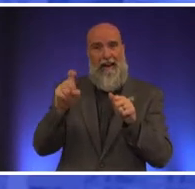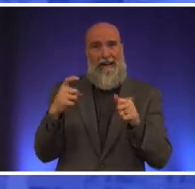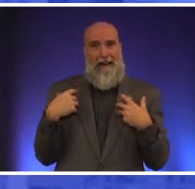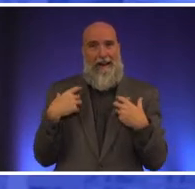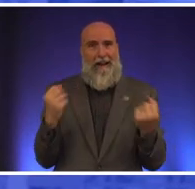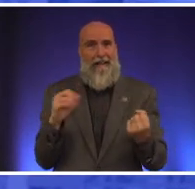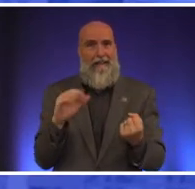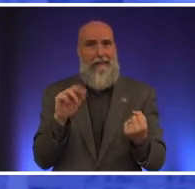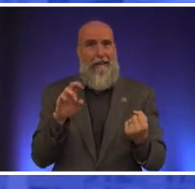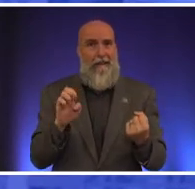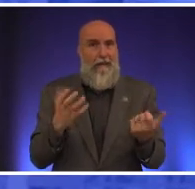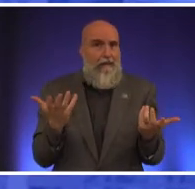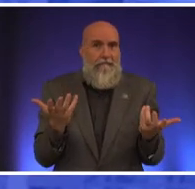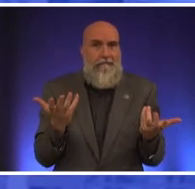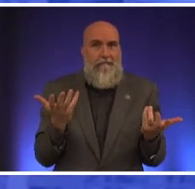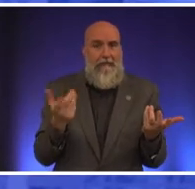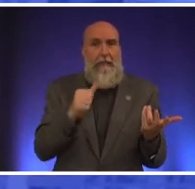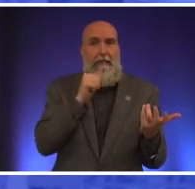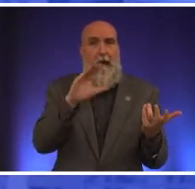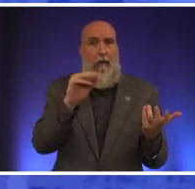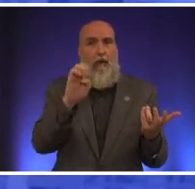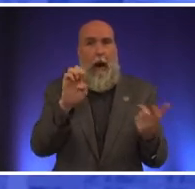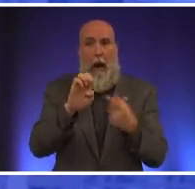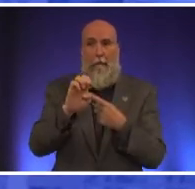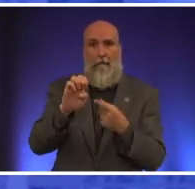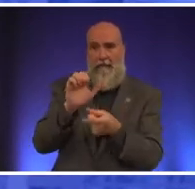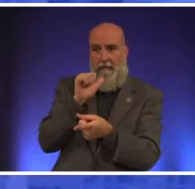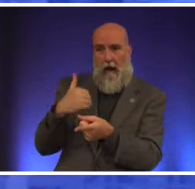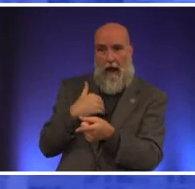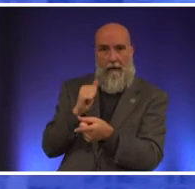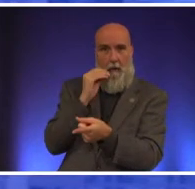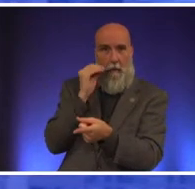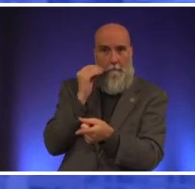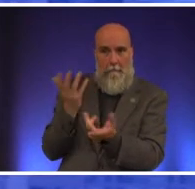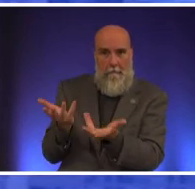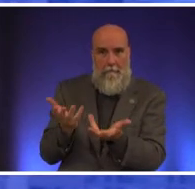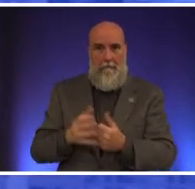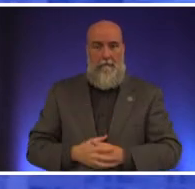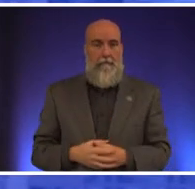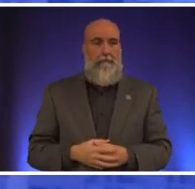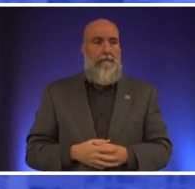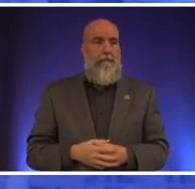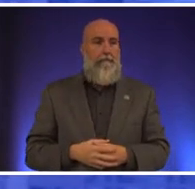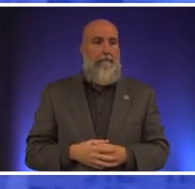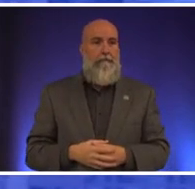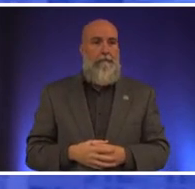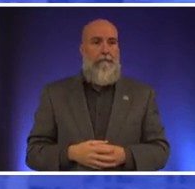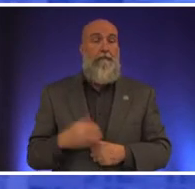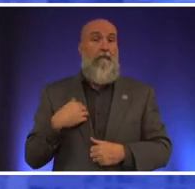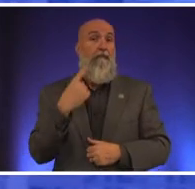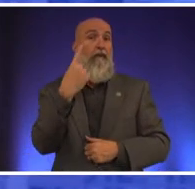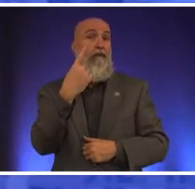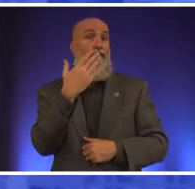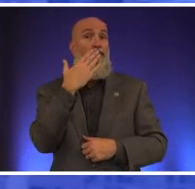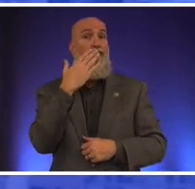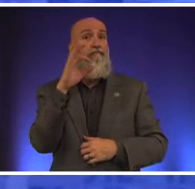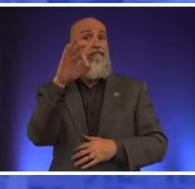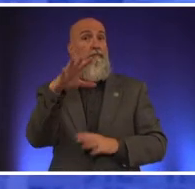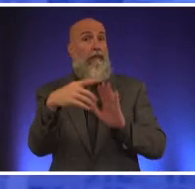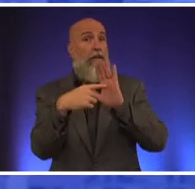they don't it's not a crime to not have a home we have an example of